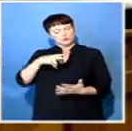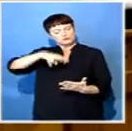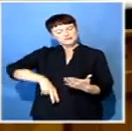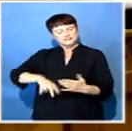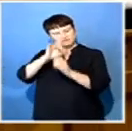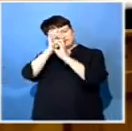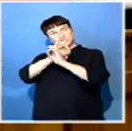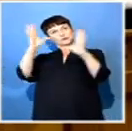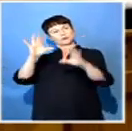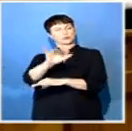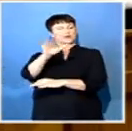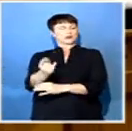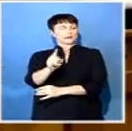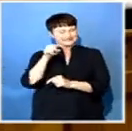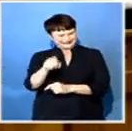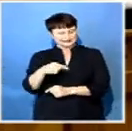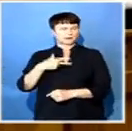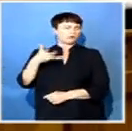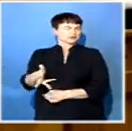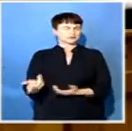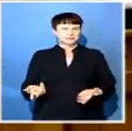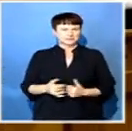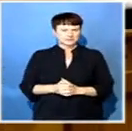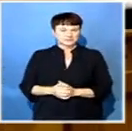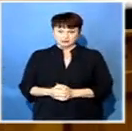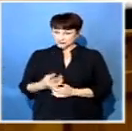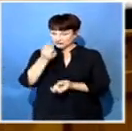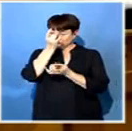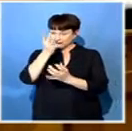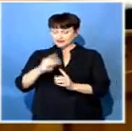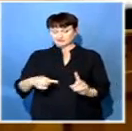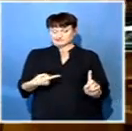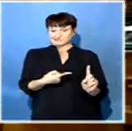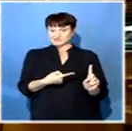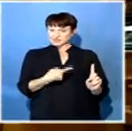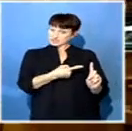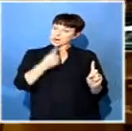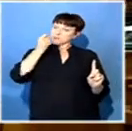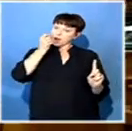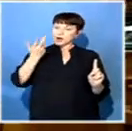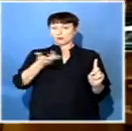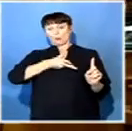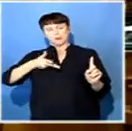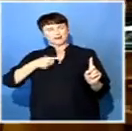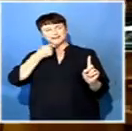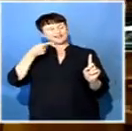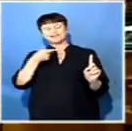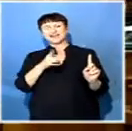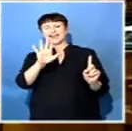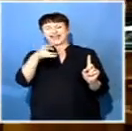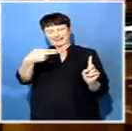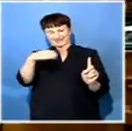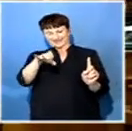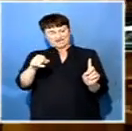I remind you here and now, he, because I cannot address him as a man or a woman, he